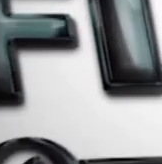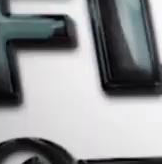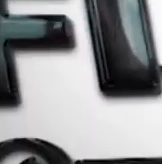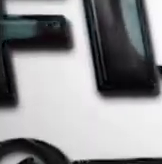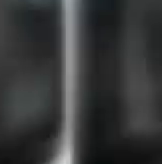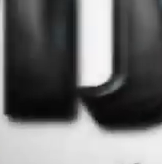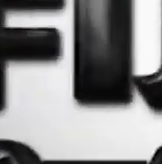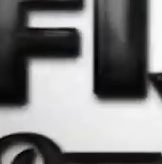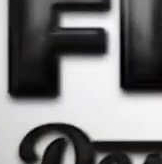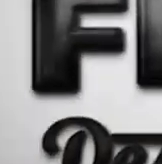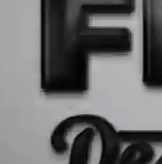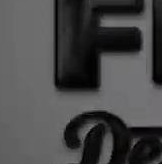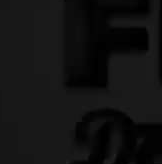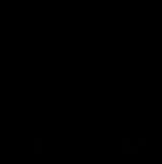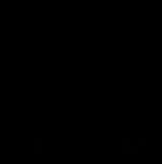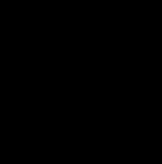Radio Fiji 2 TESHKIDHARKAN